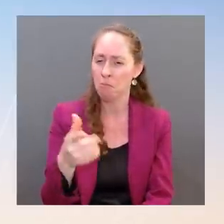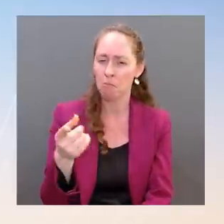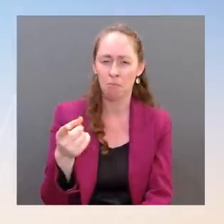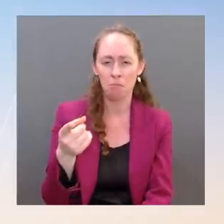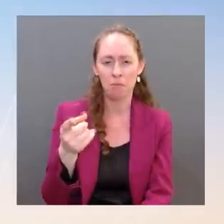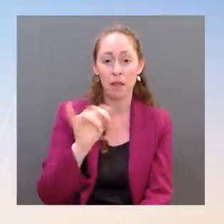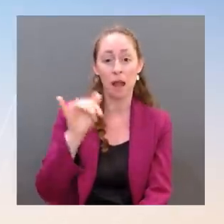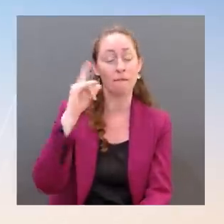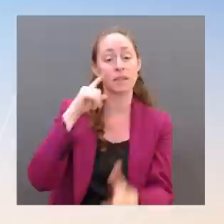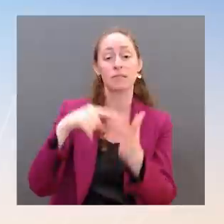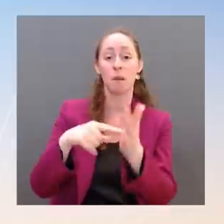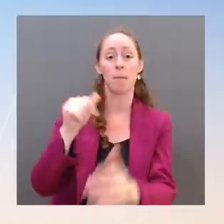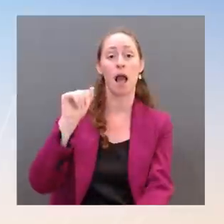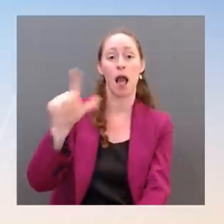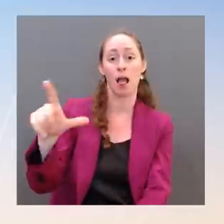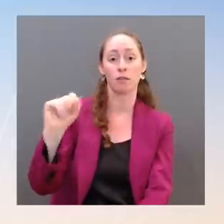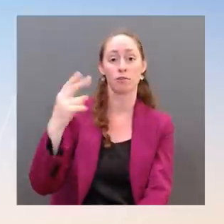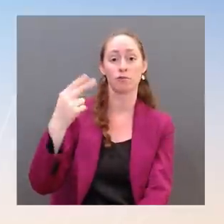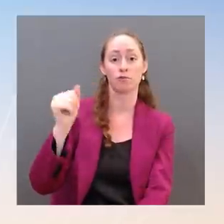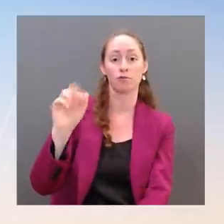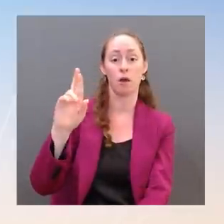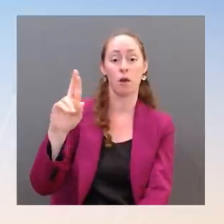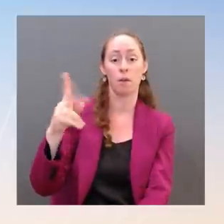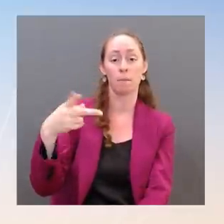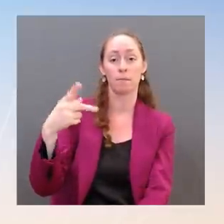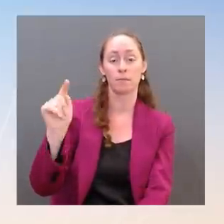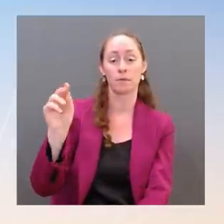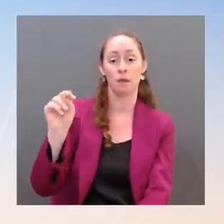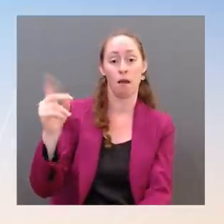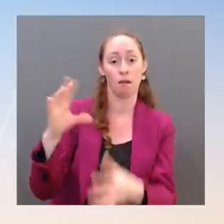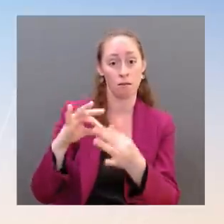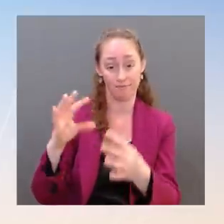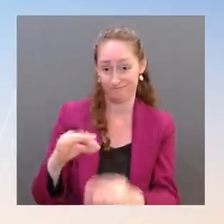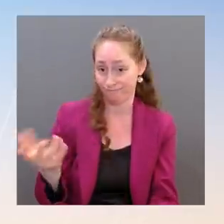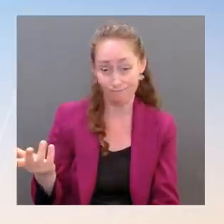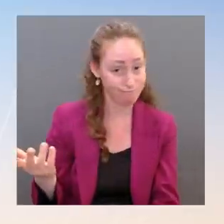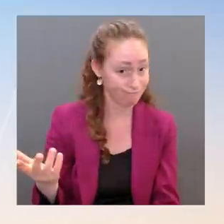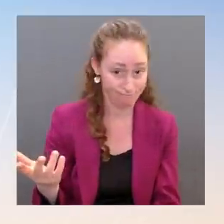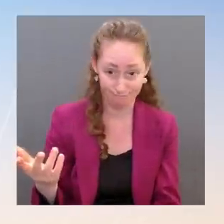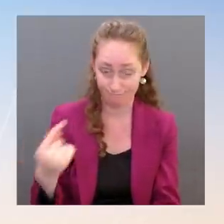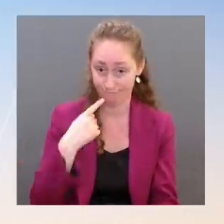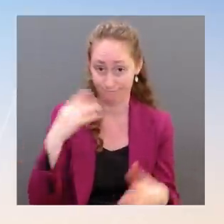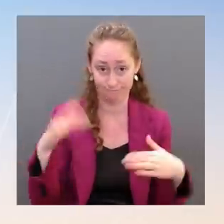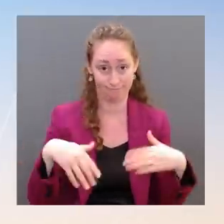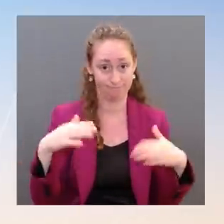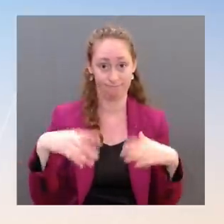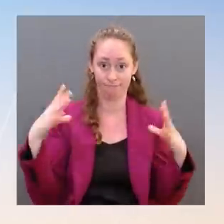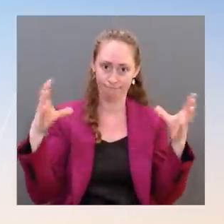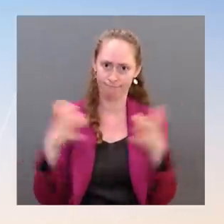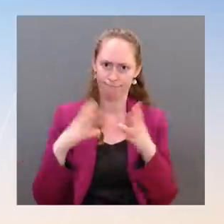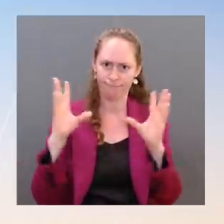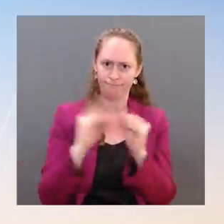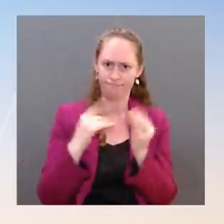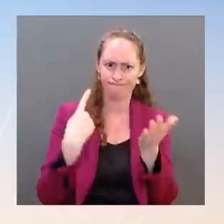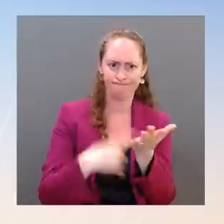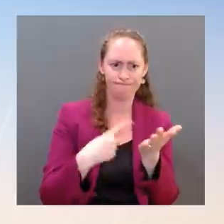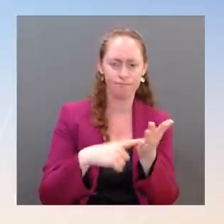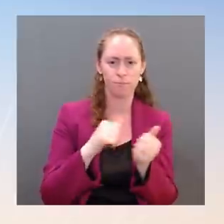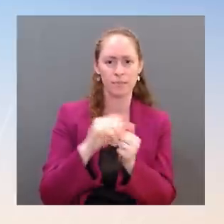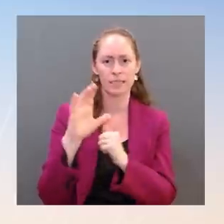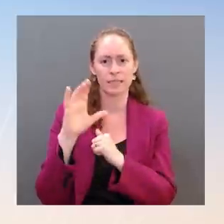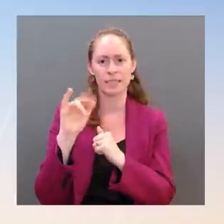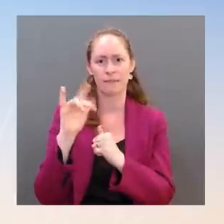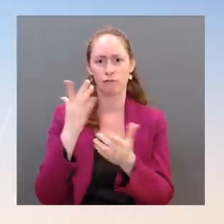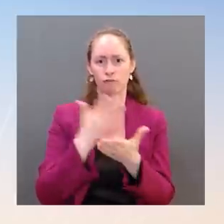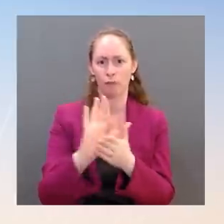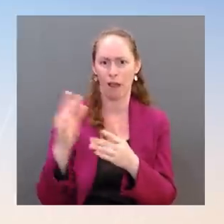quote, This administration has met less with civil rights and civil liberty groups than previous administrations in a formal, sustainable way. He goes on to say that he's